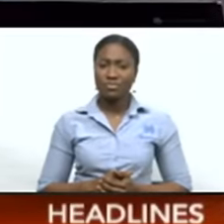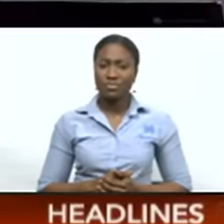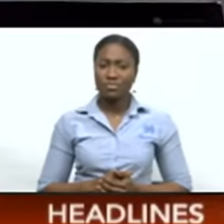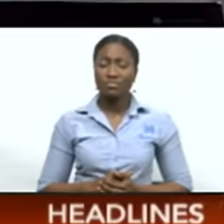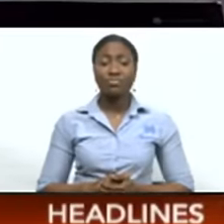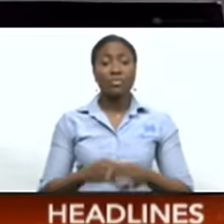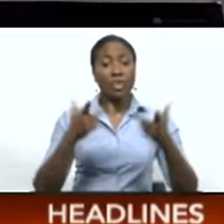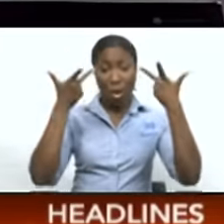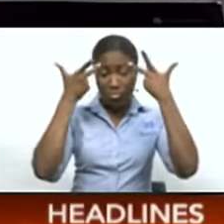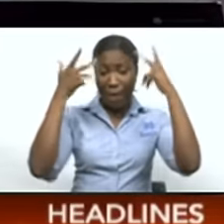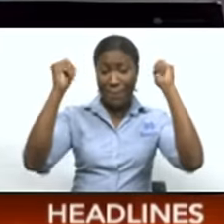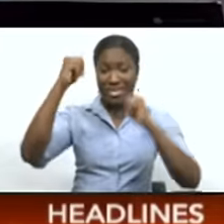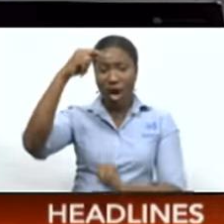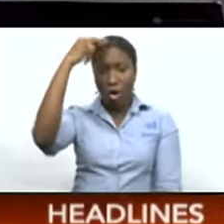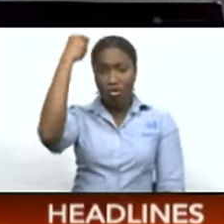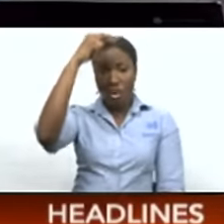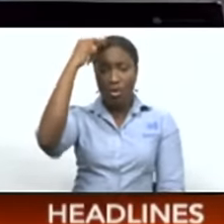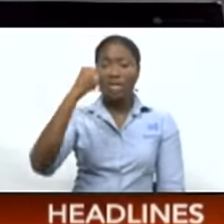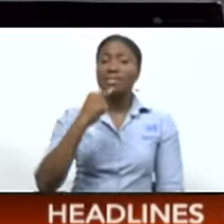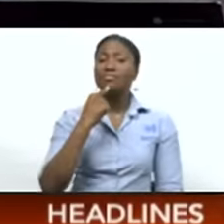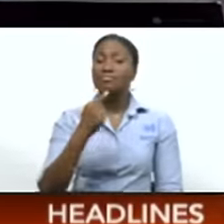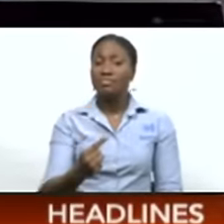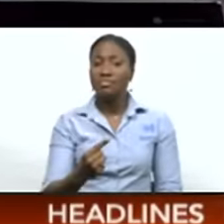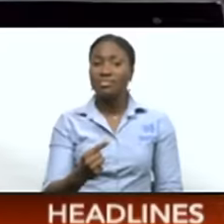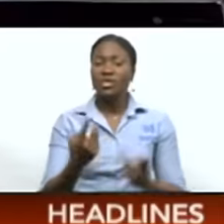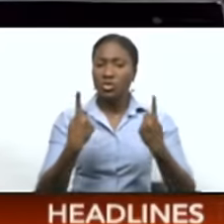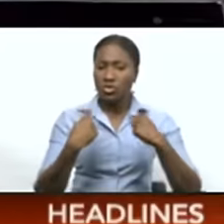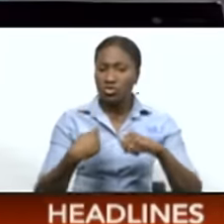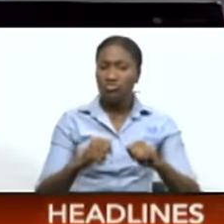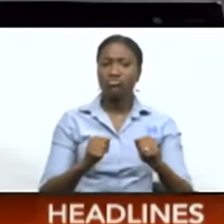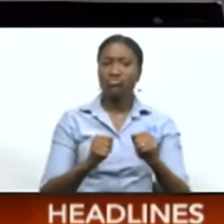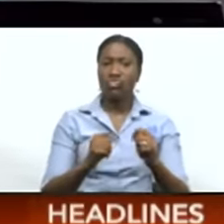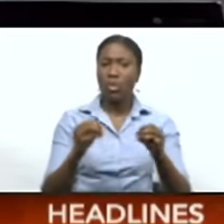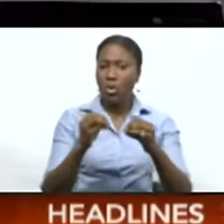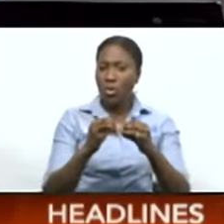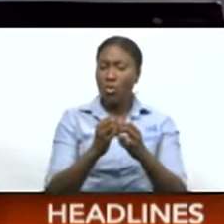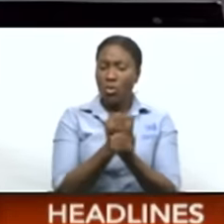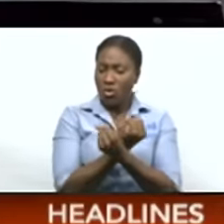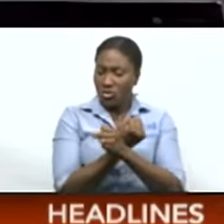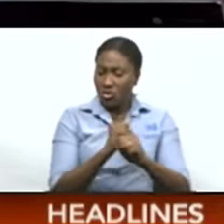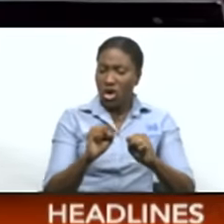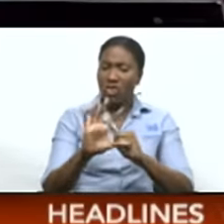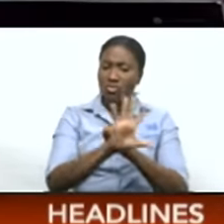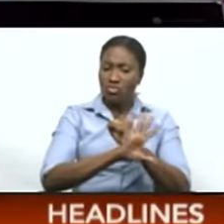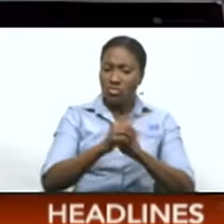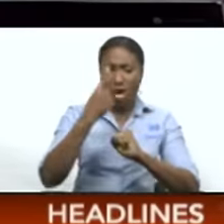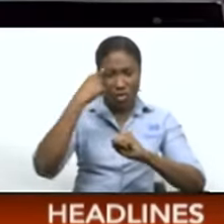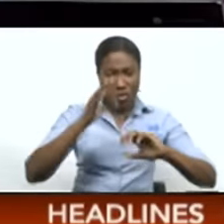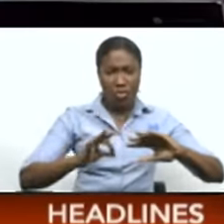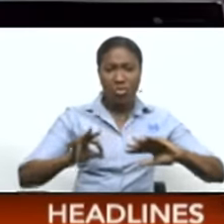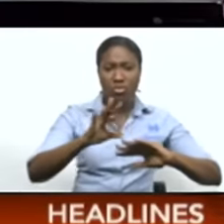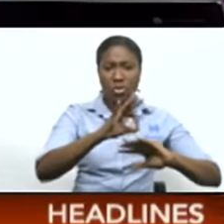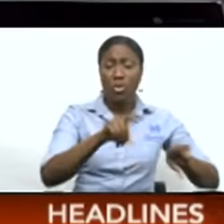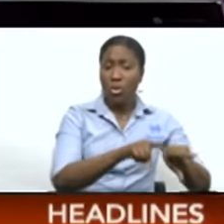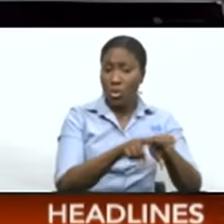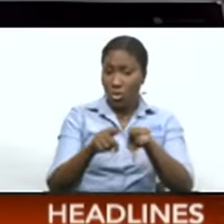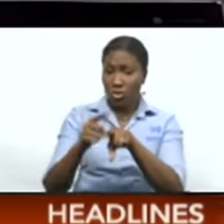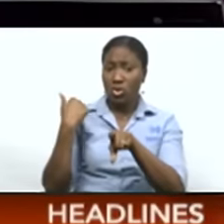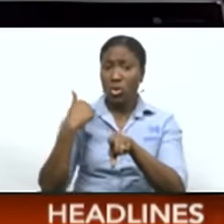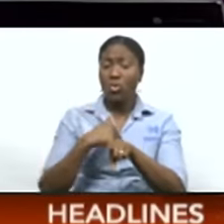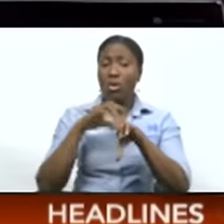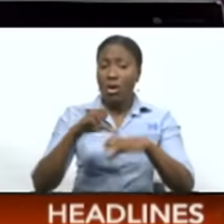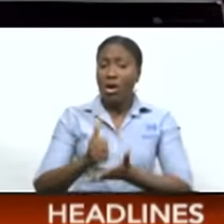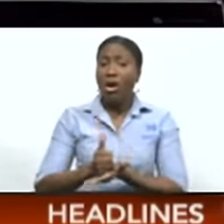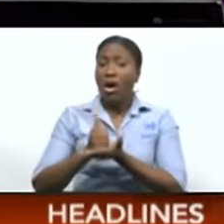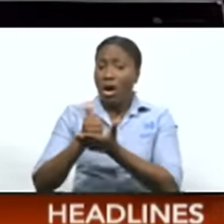Prime Minister Dr. Keith Rowley says beyond strengthening the region's security, Canada can play a critical role in representing other CARICOM